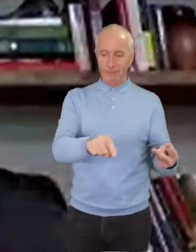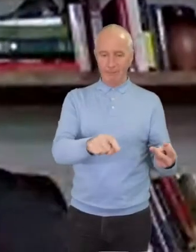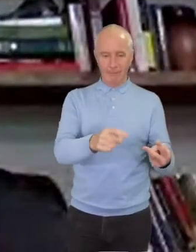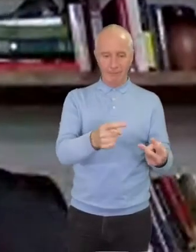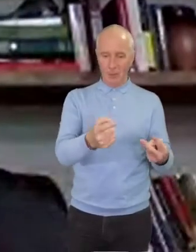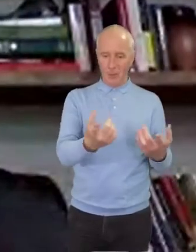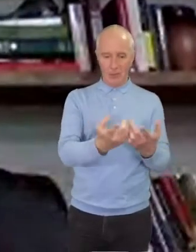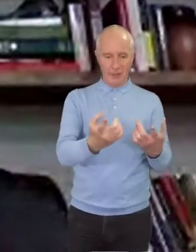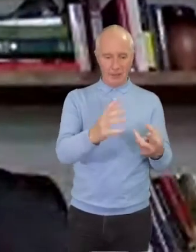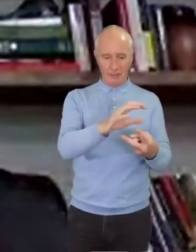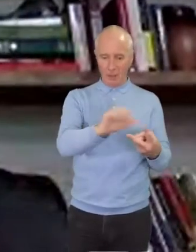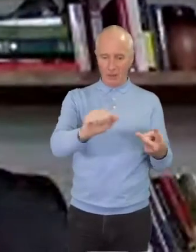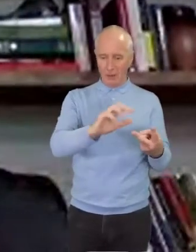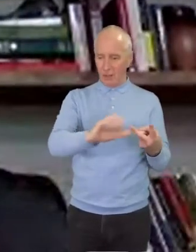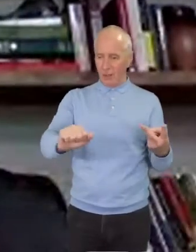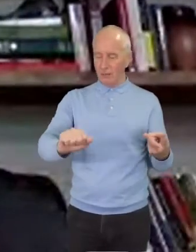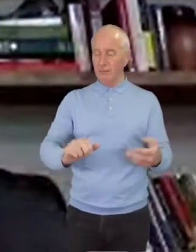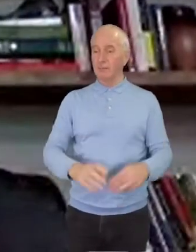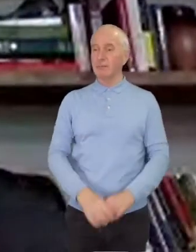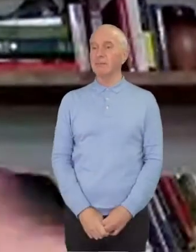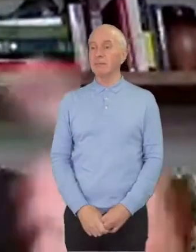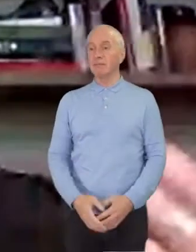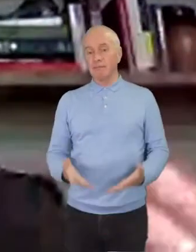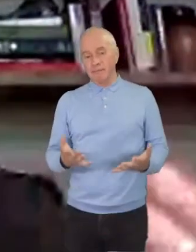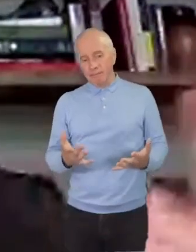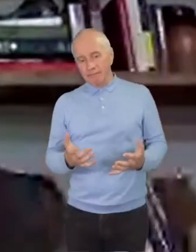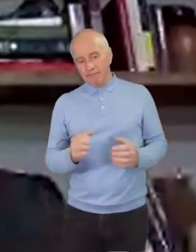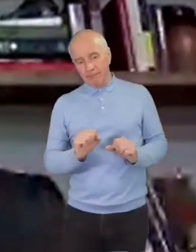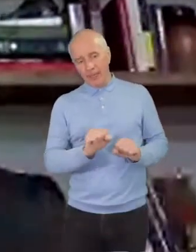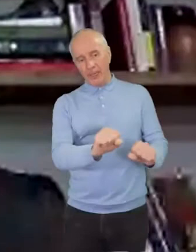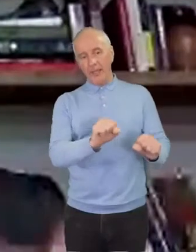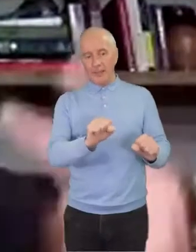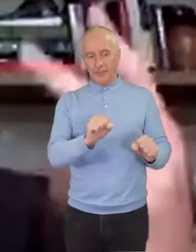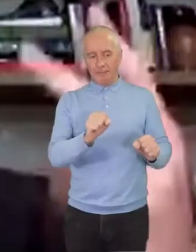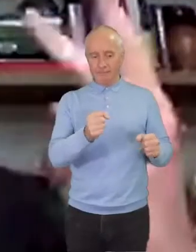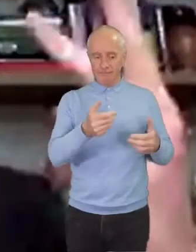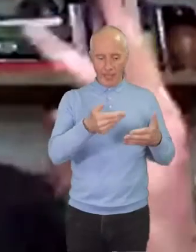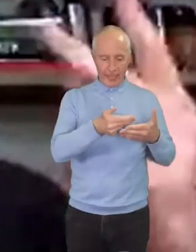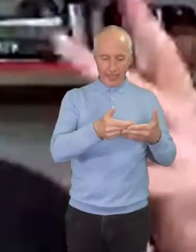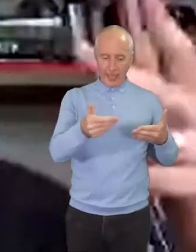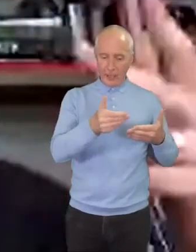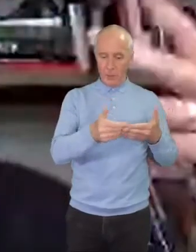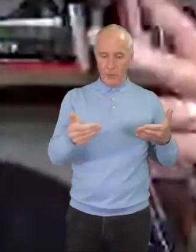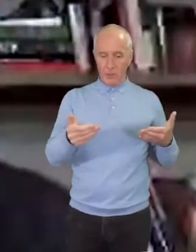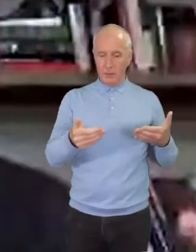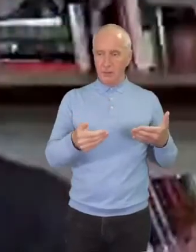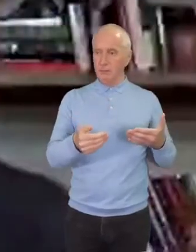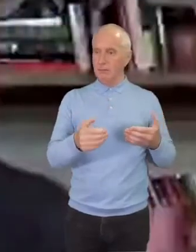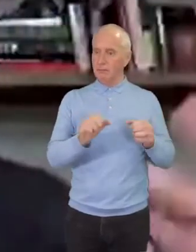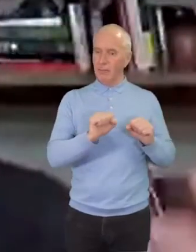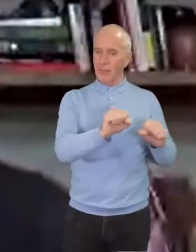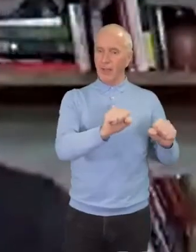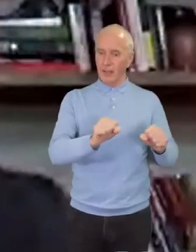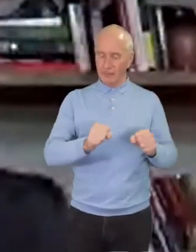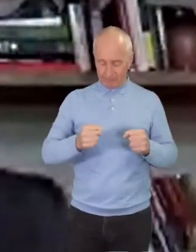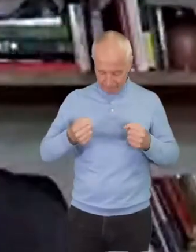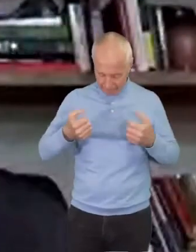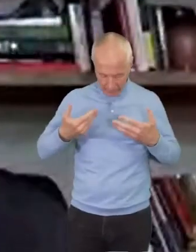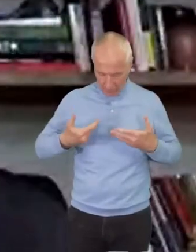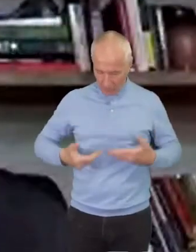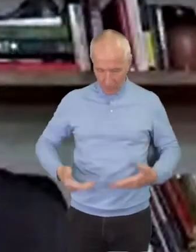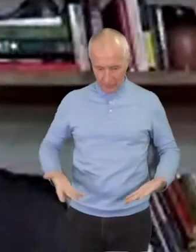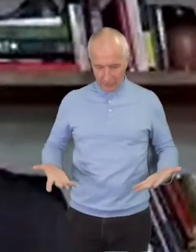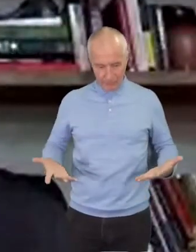And that was their language and their clothing, their attire.